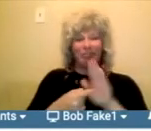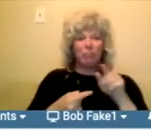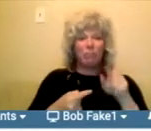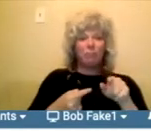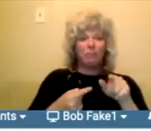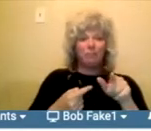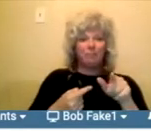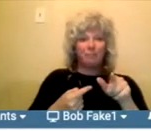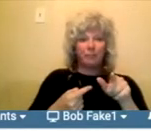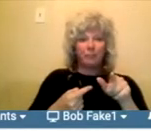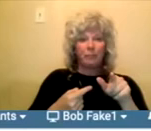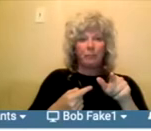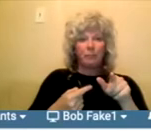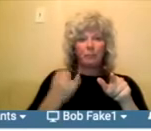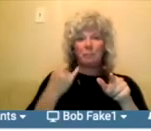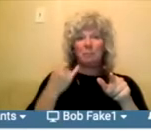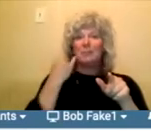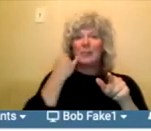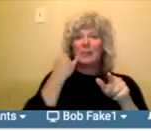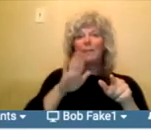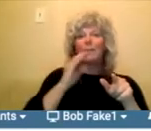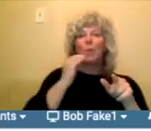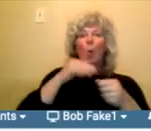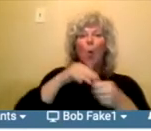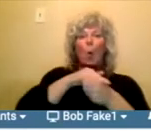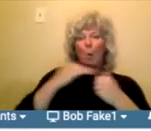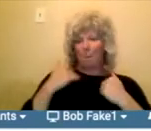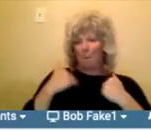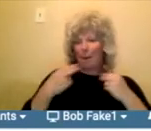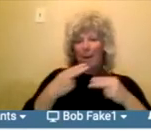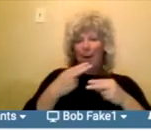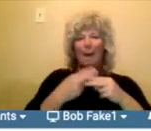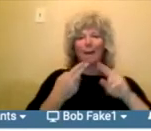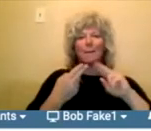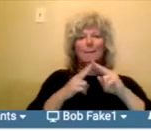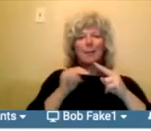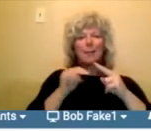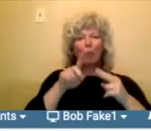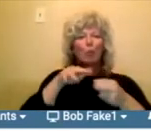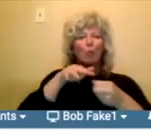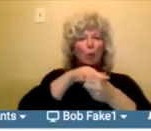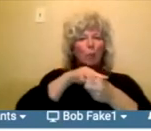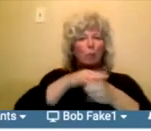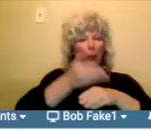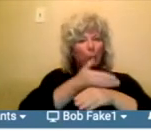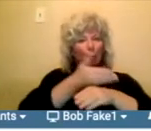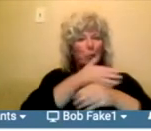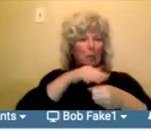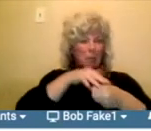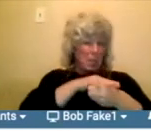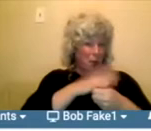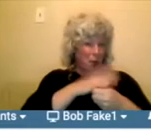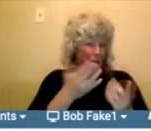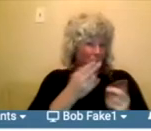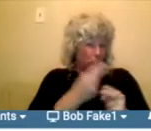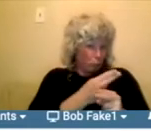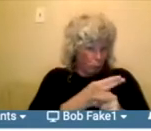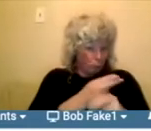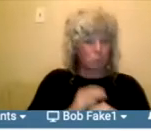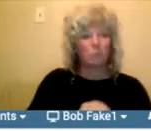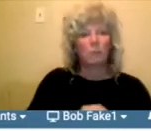if that actually applies to you. And then artistic statement. So this is